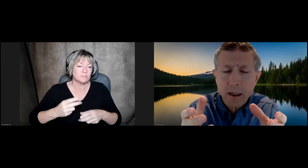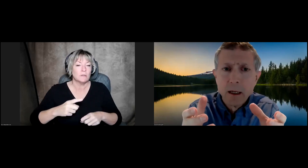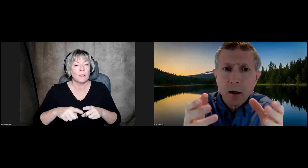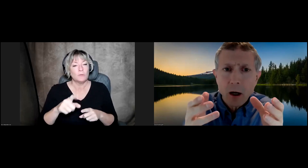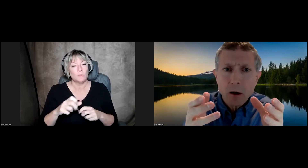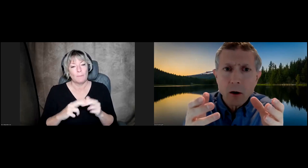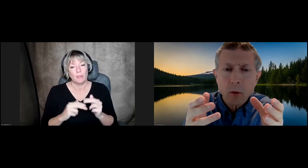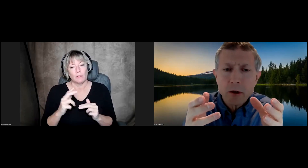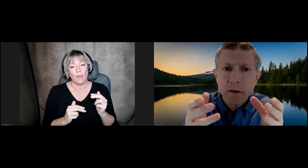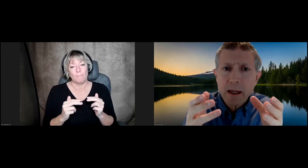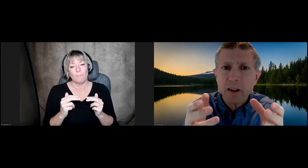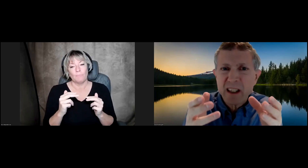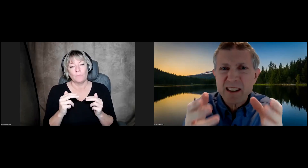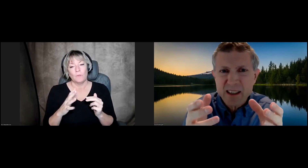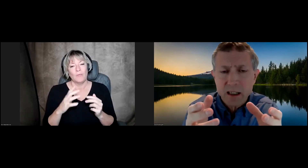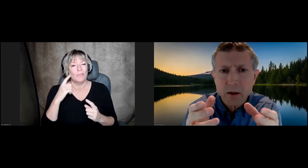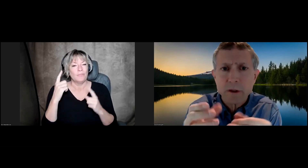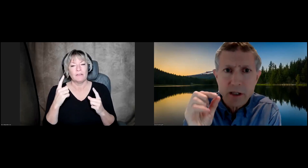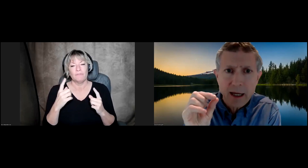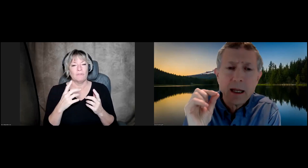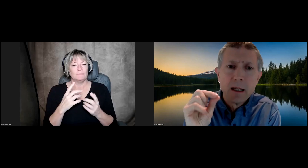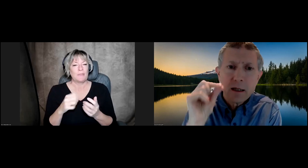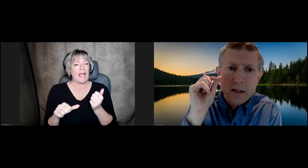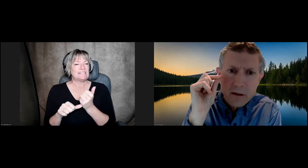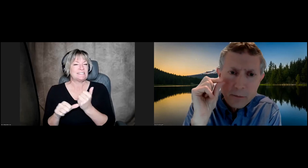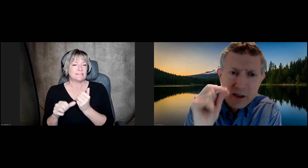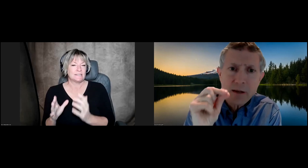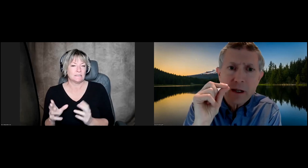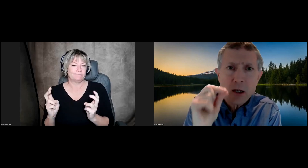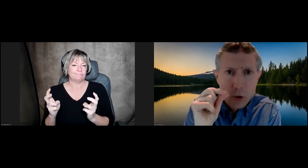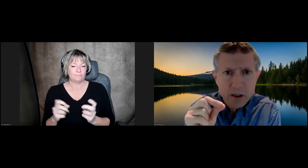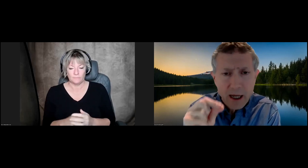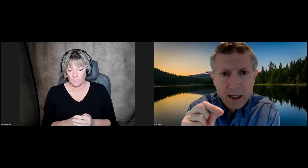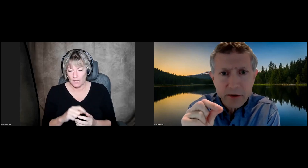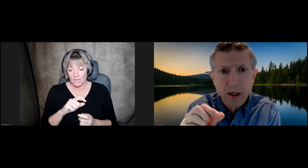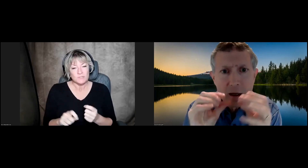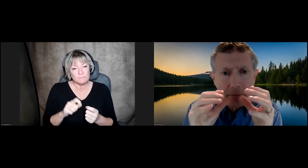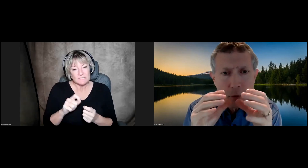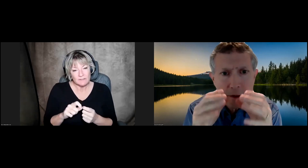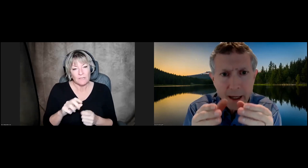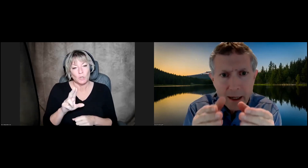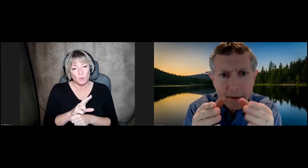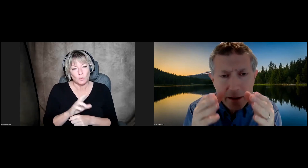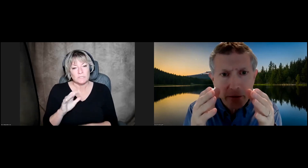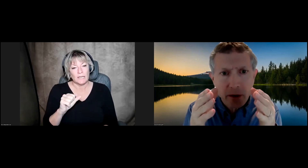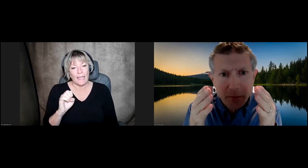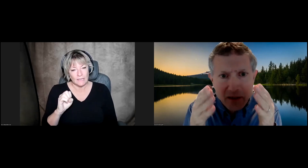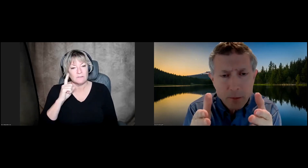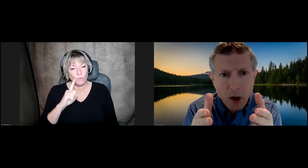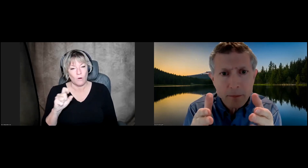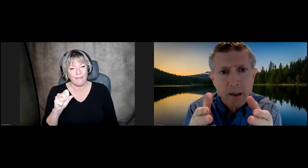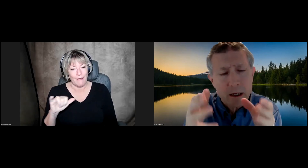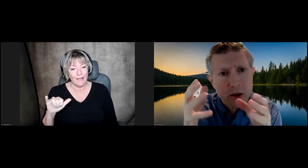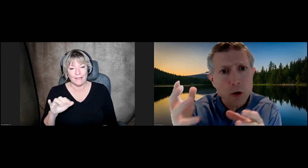out basically what you can think of as an assistant, which is a specific use case for the AI that is